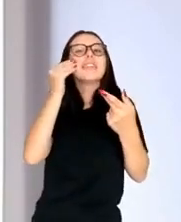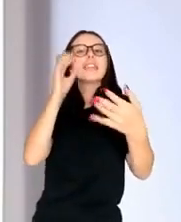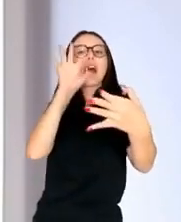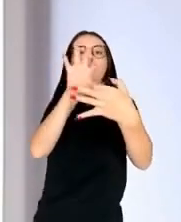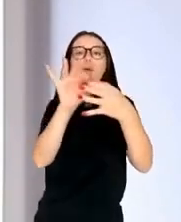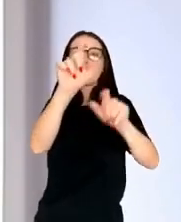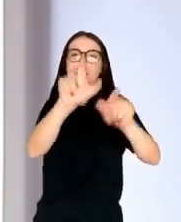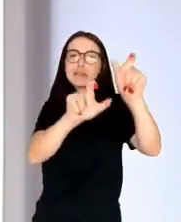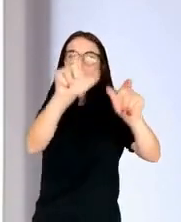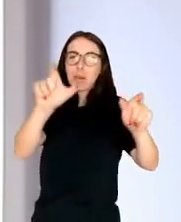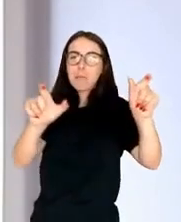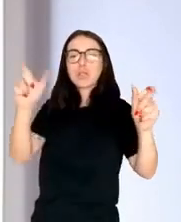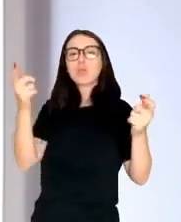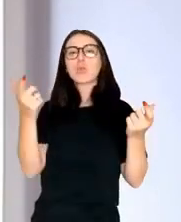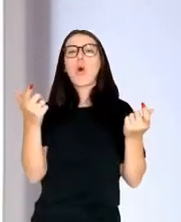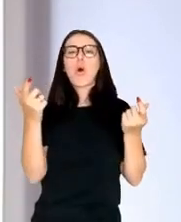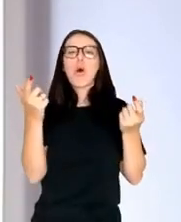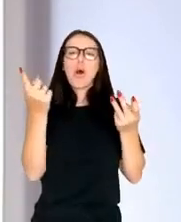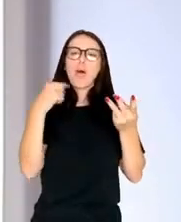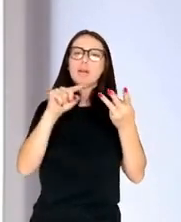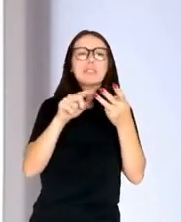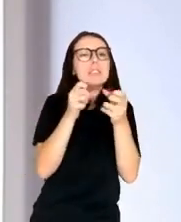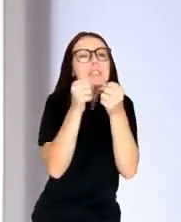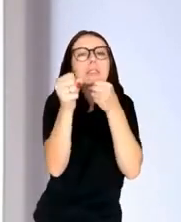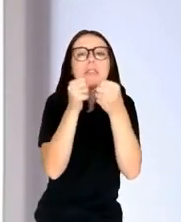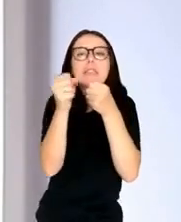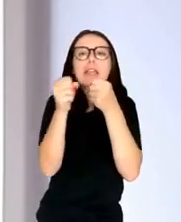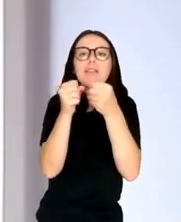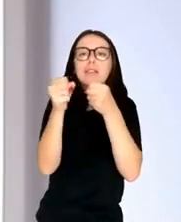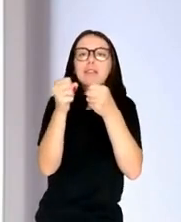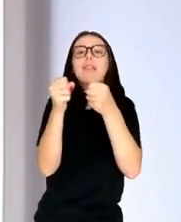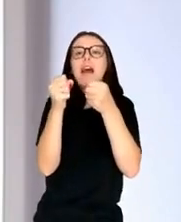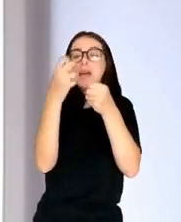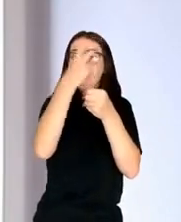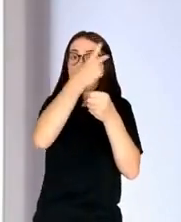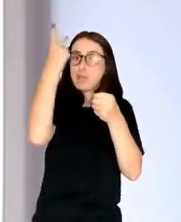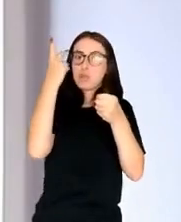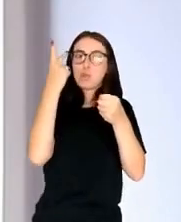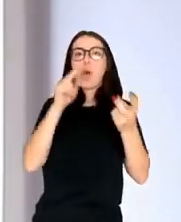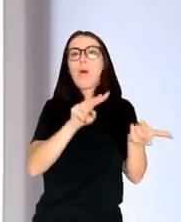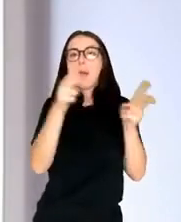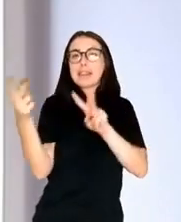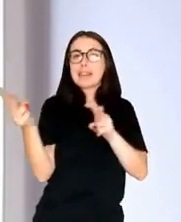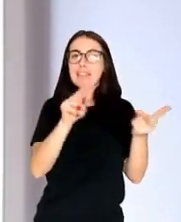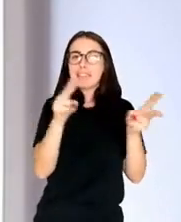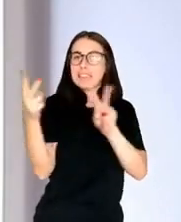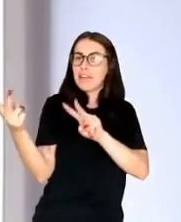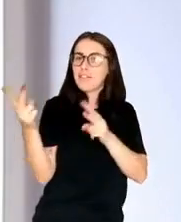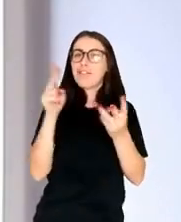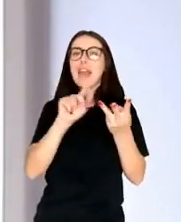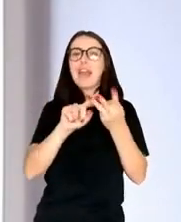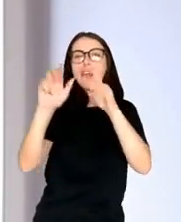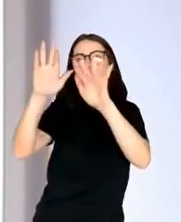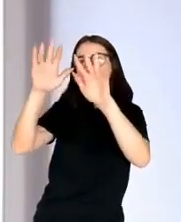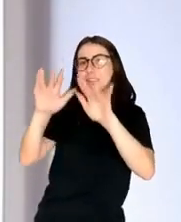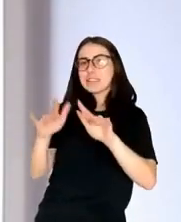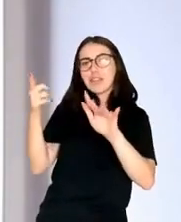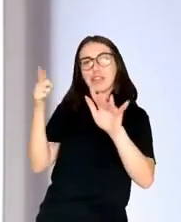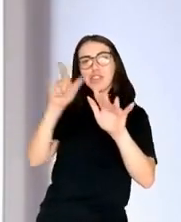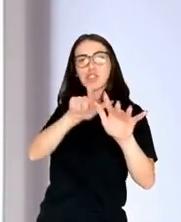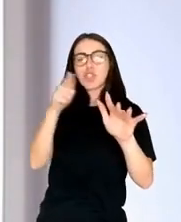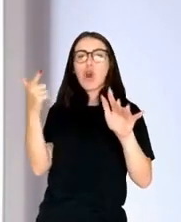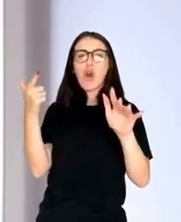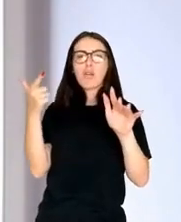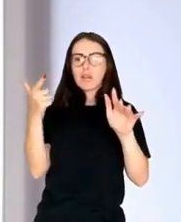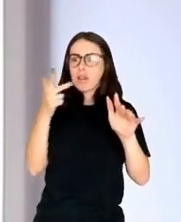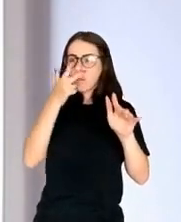interviews, transcribing, writing, checking, all that remains unchanged. The transmission of information